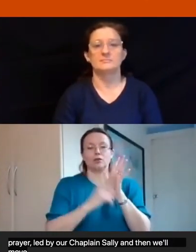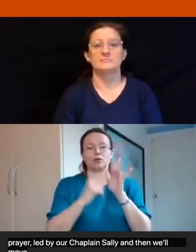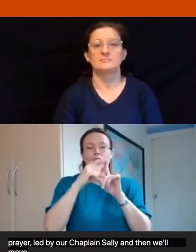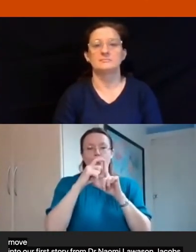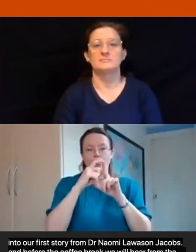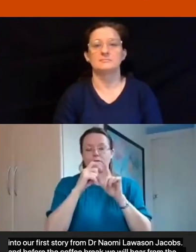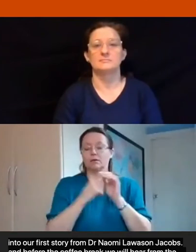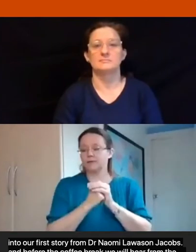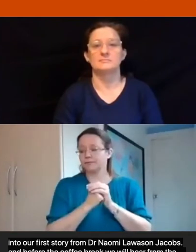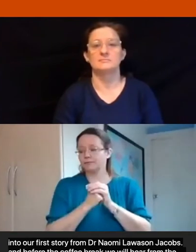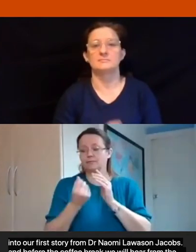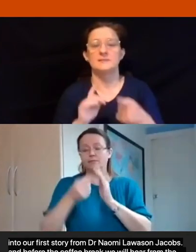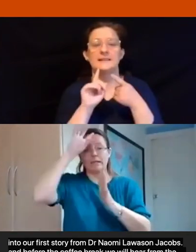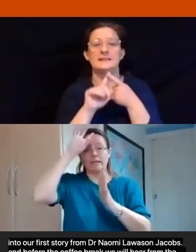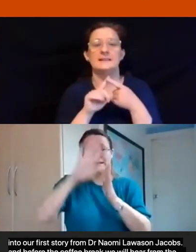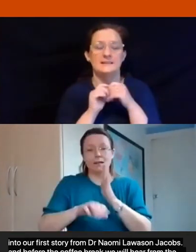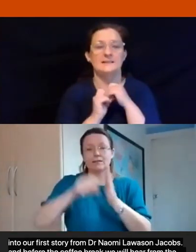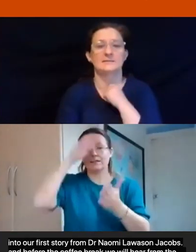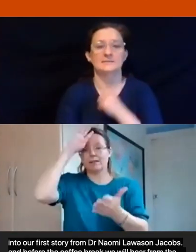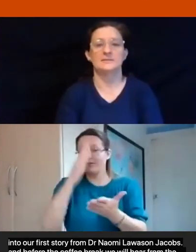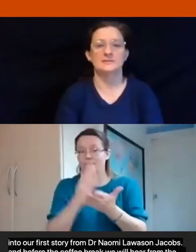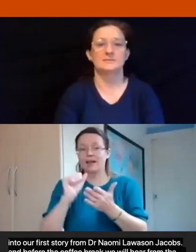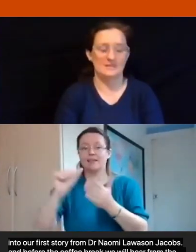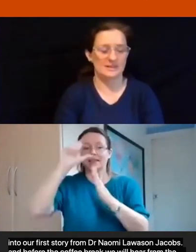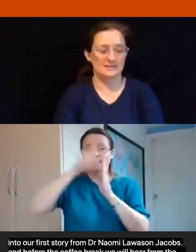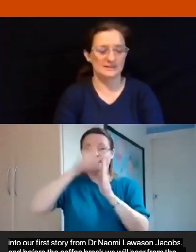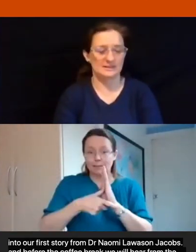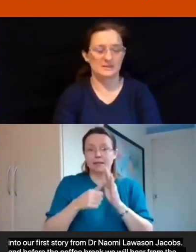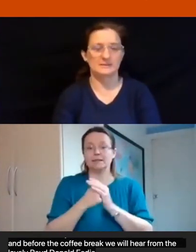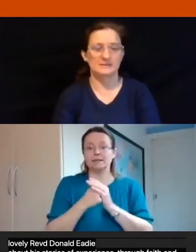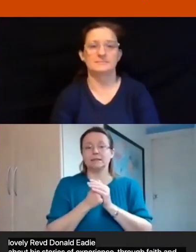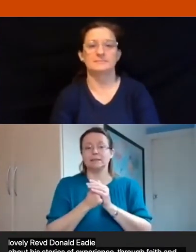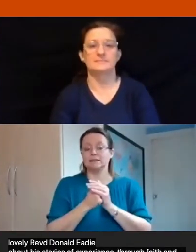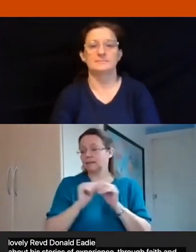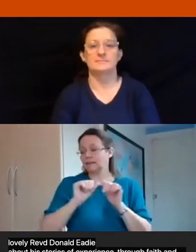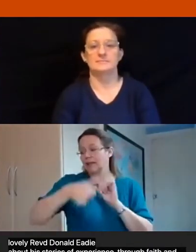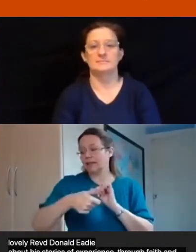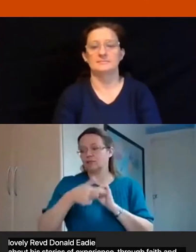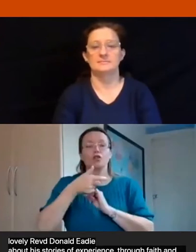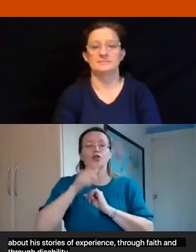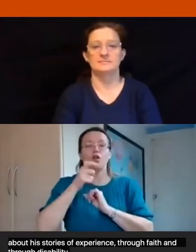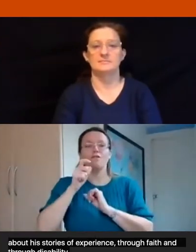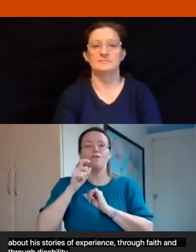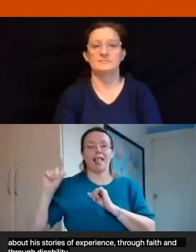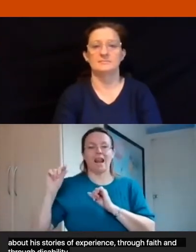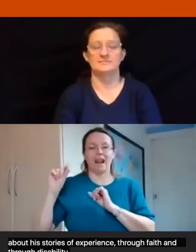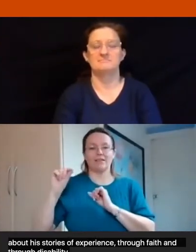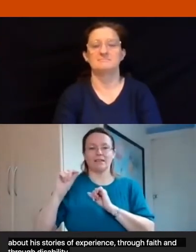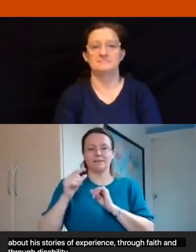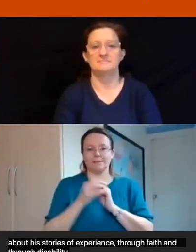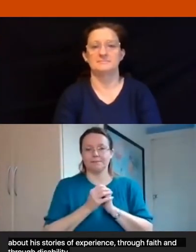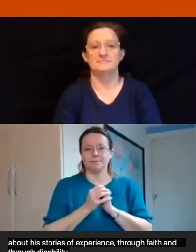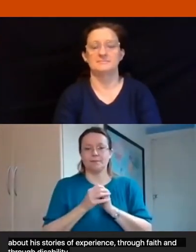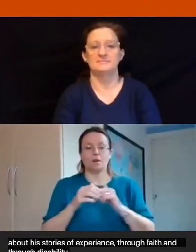experience through faith and through disability and then we'll go into coffee during the day it's very tiring being